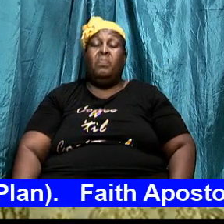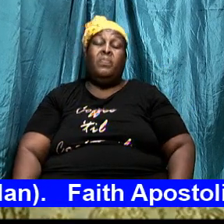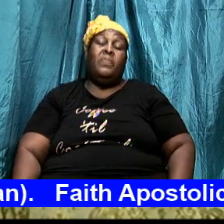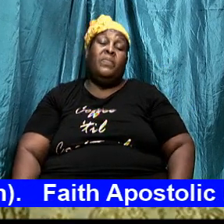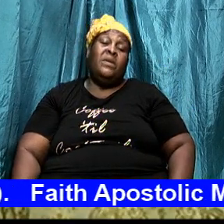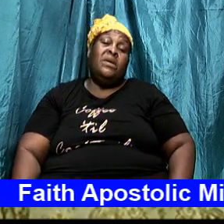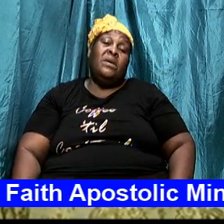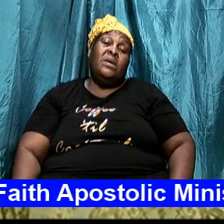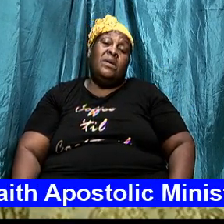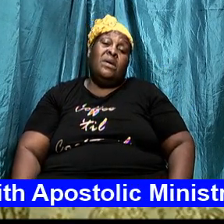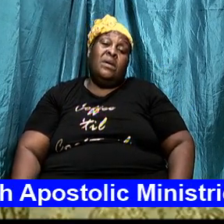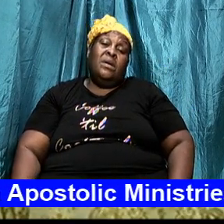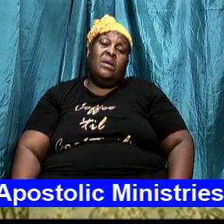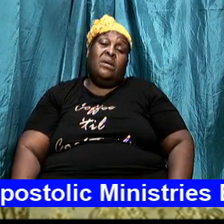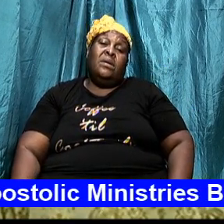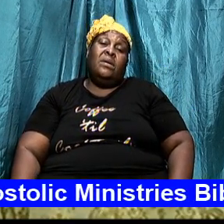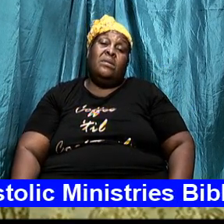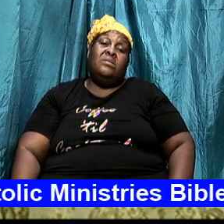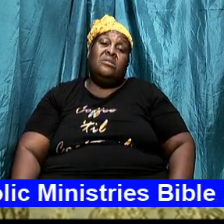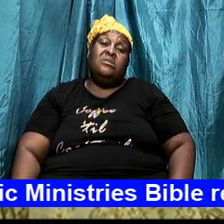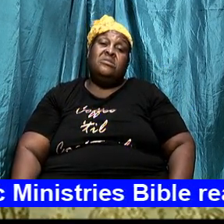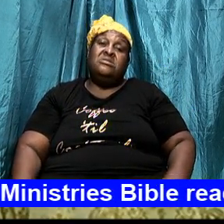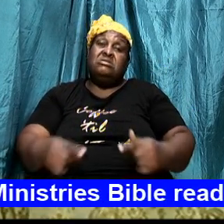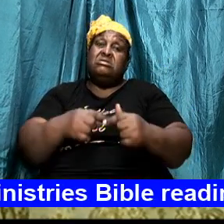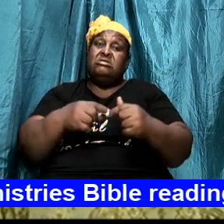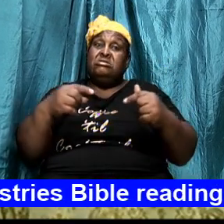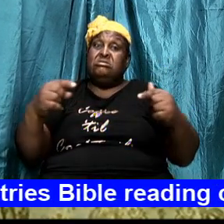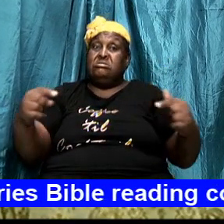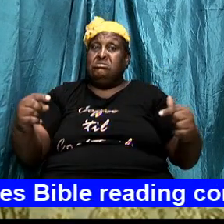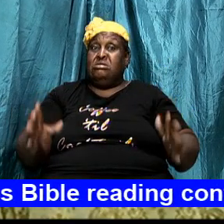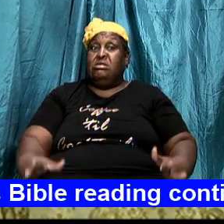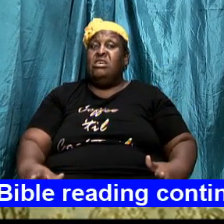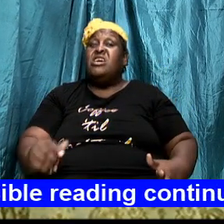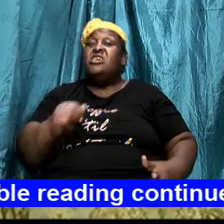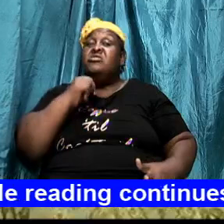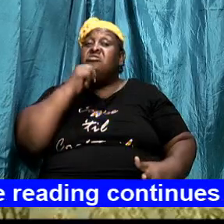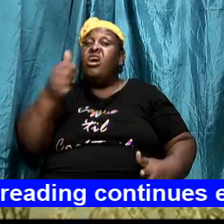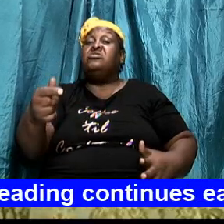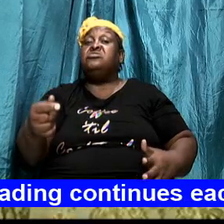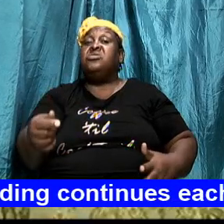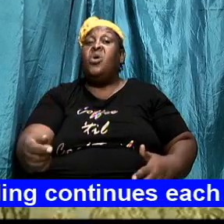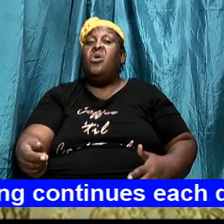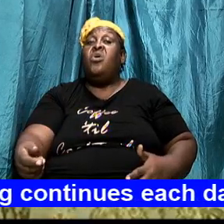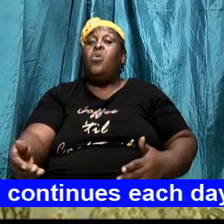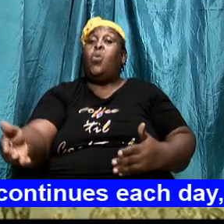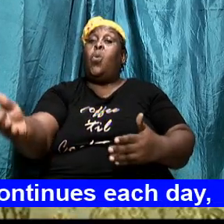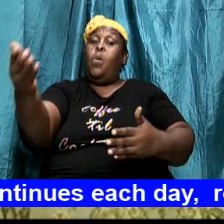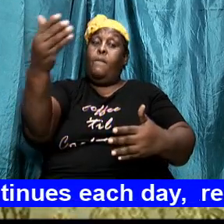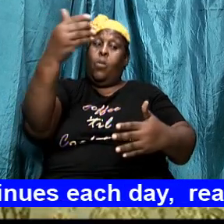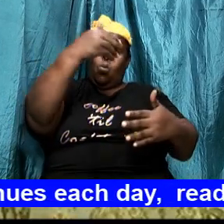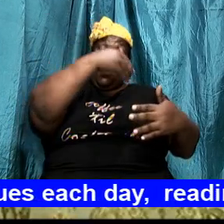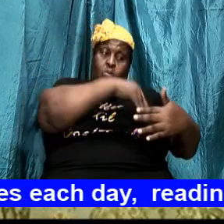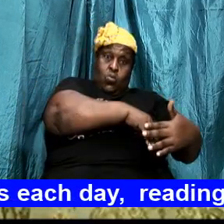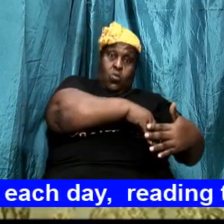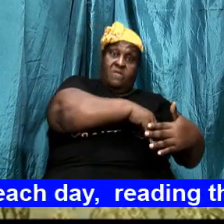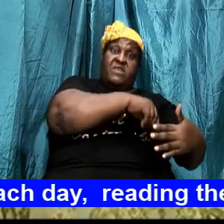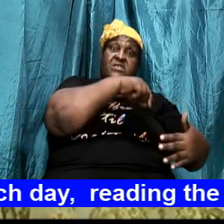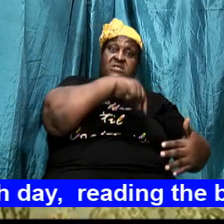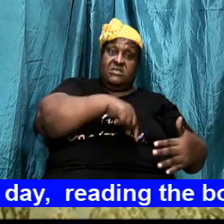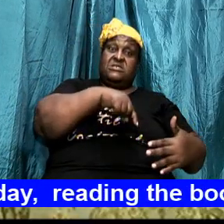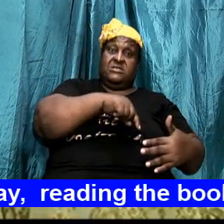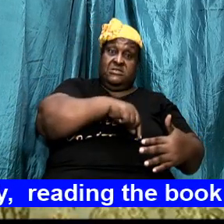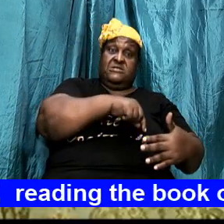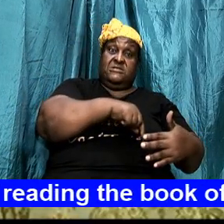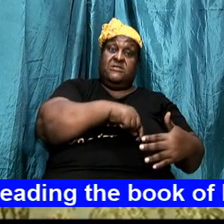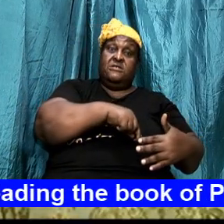hallelujah and dare not put him foot over this side because I have a sword of the spirit that anything push them on over this side if you